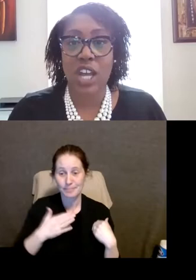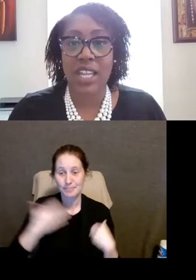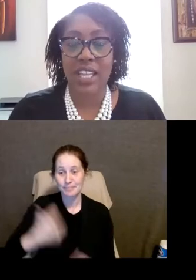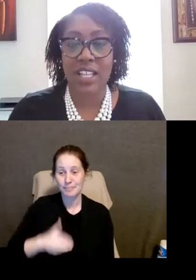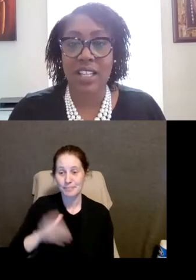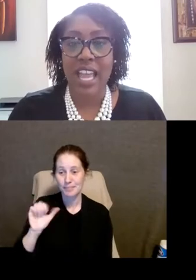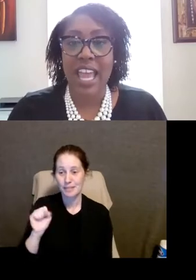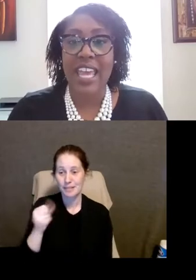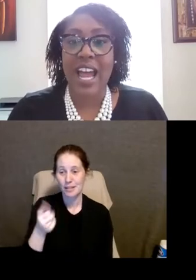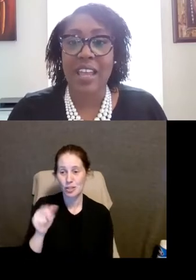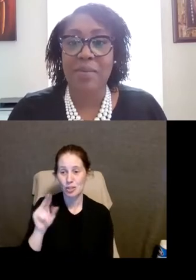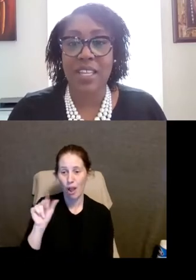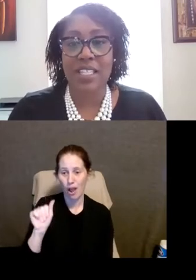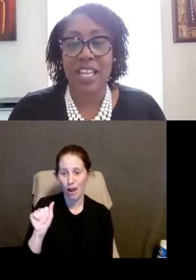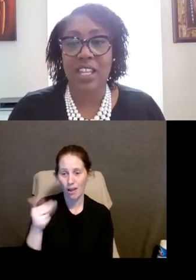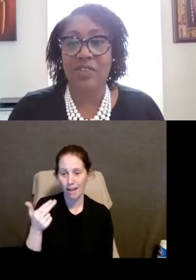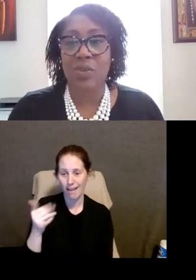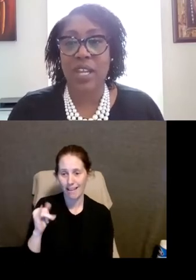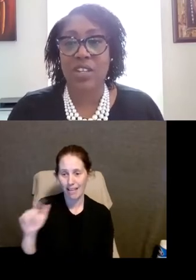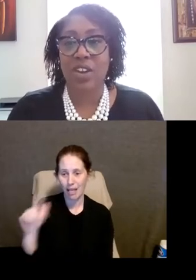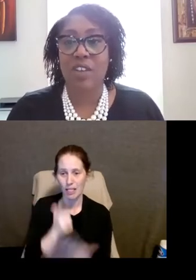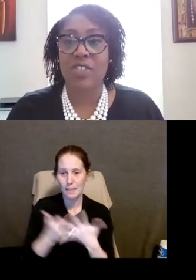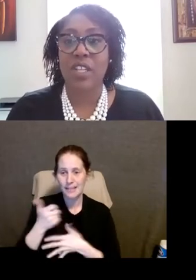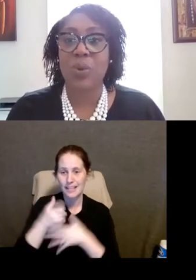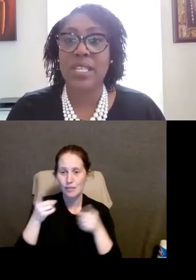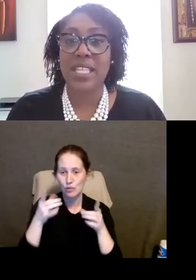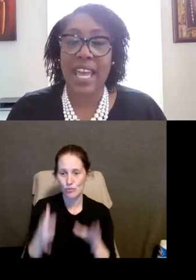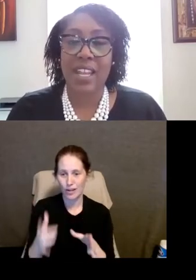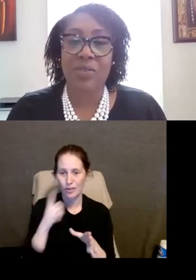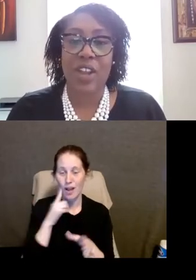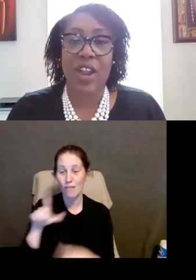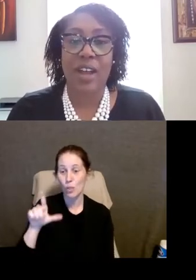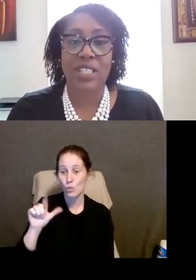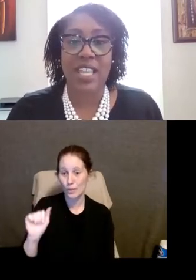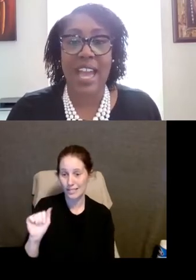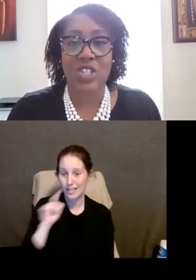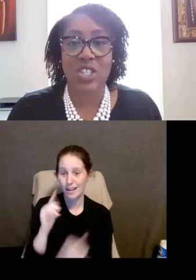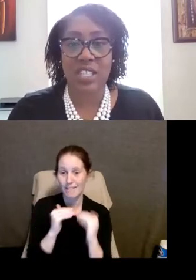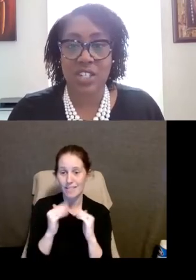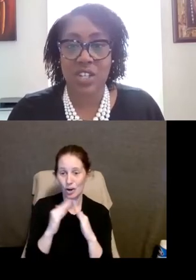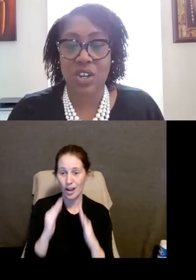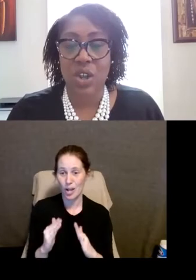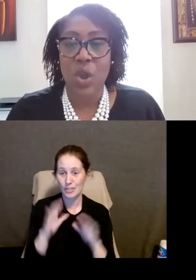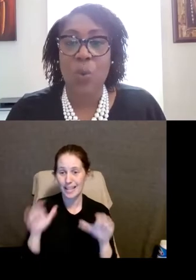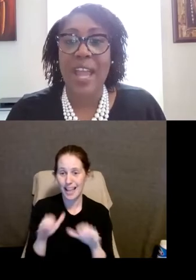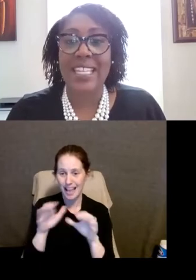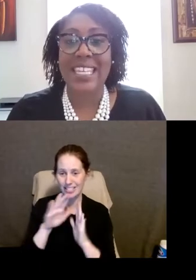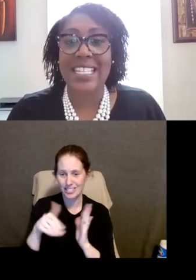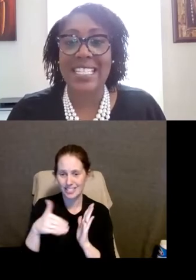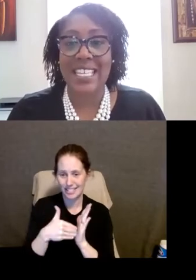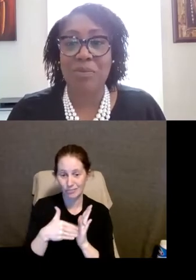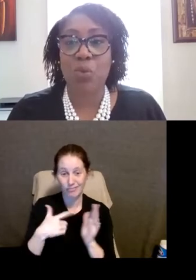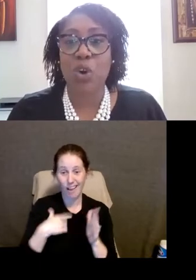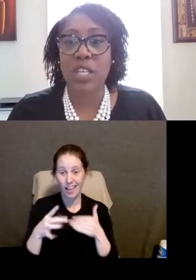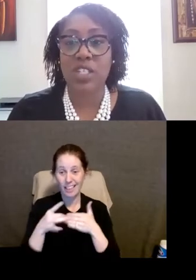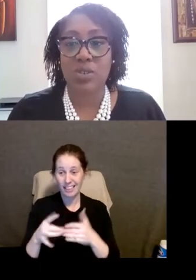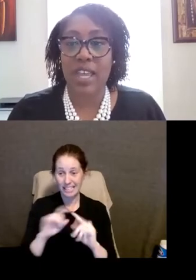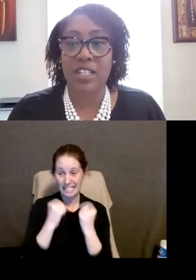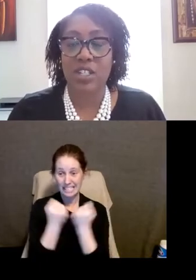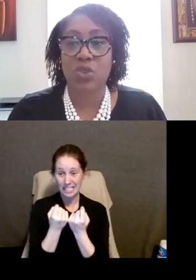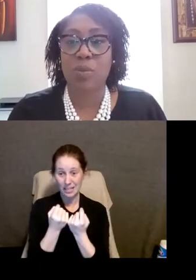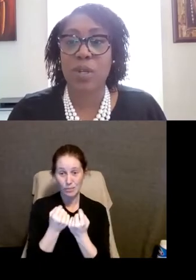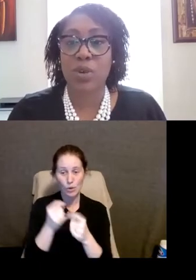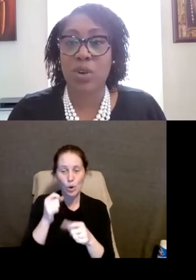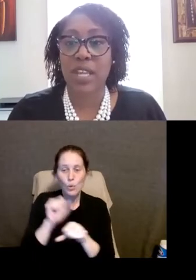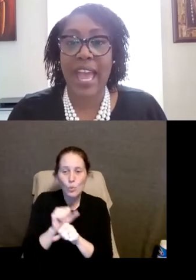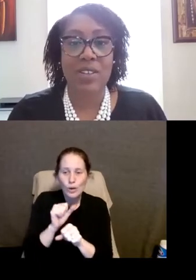is Kashana Hill, and I am the Executive Director of the Louisiana Fair Housing Action Center, where I lead a team working to